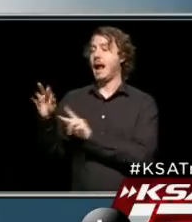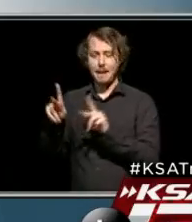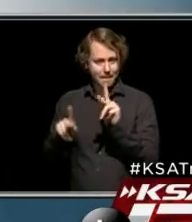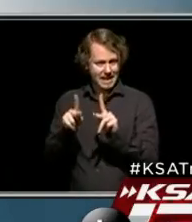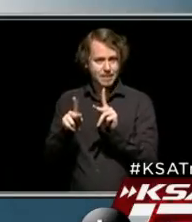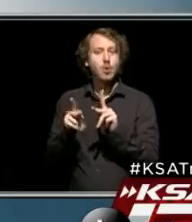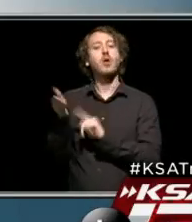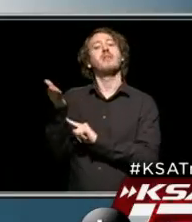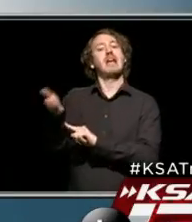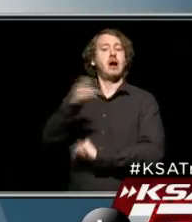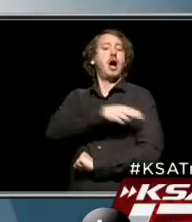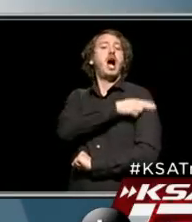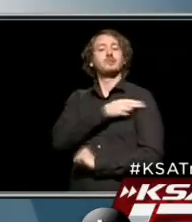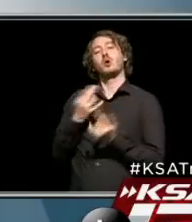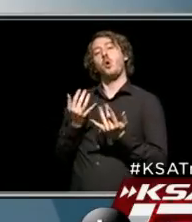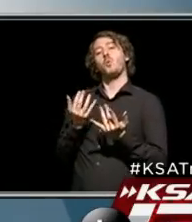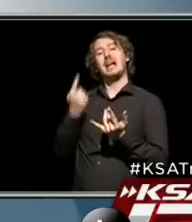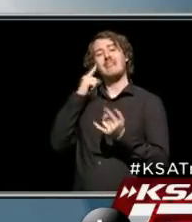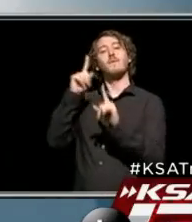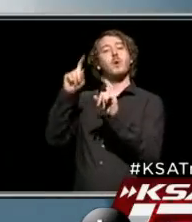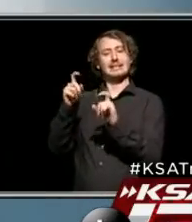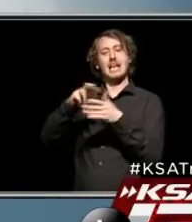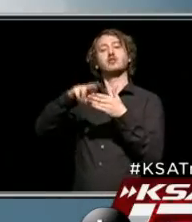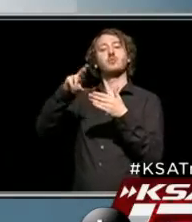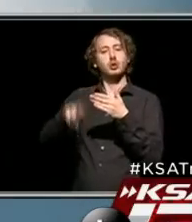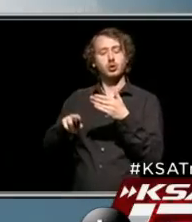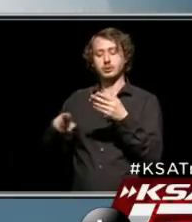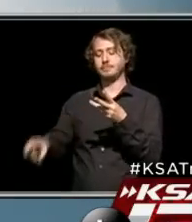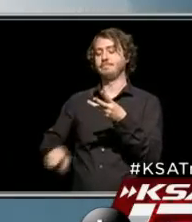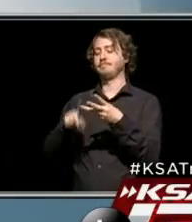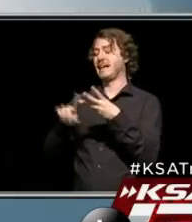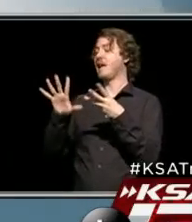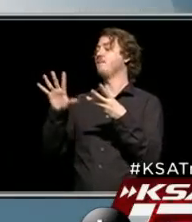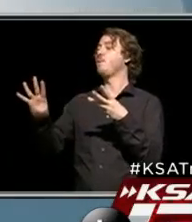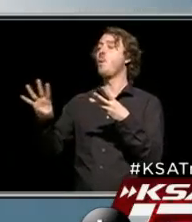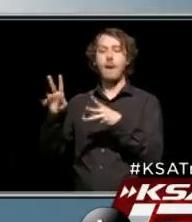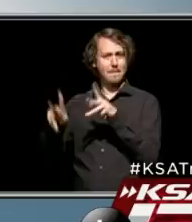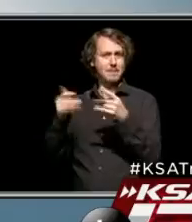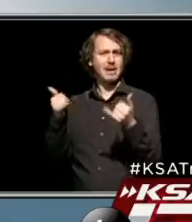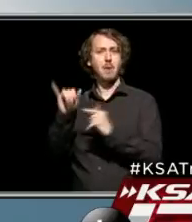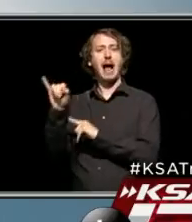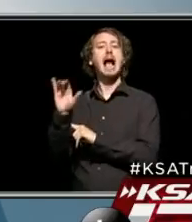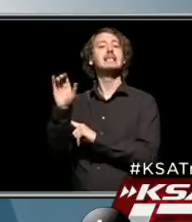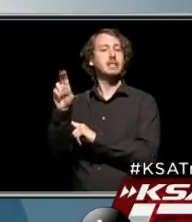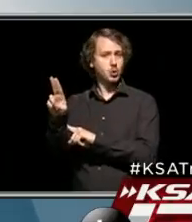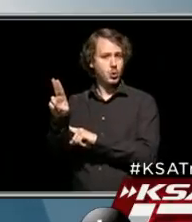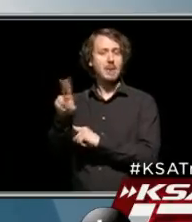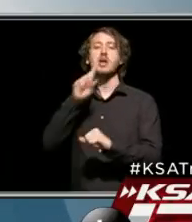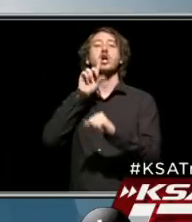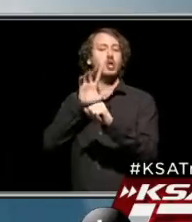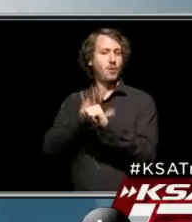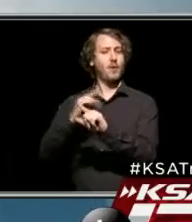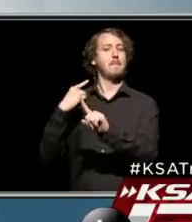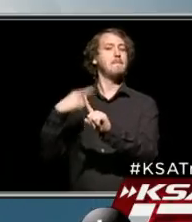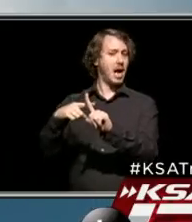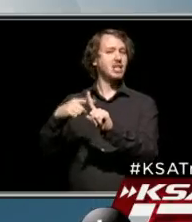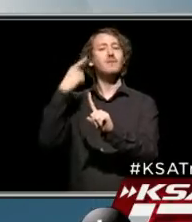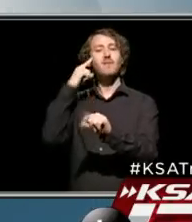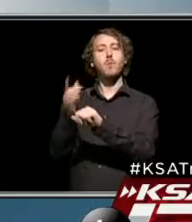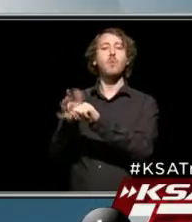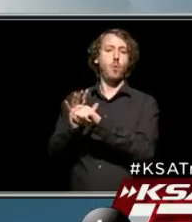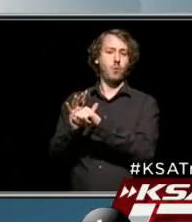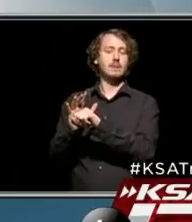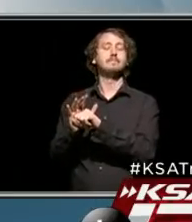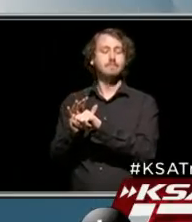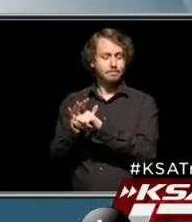the hospital that are awaiting test results, and we have 54 people currently in ICU that are confirmed positive for COVID-19.